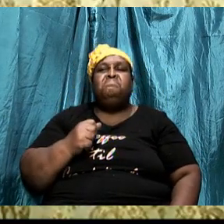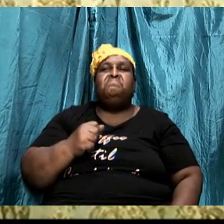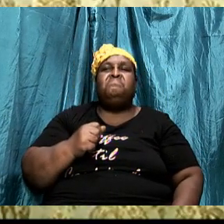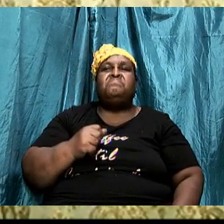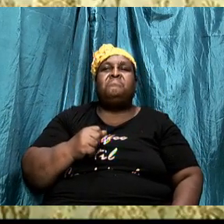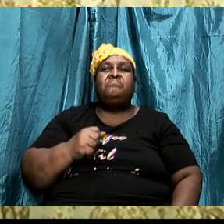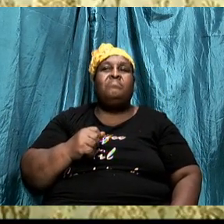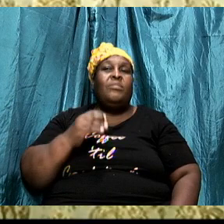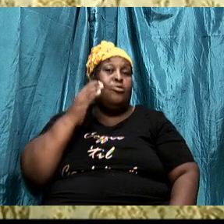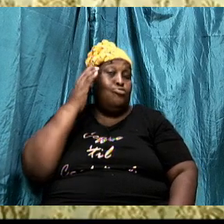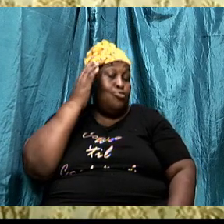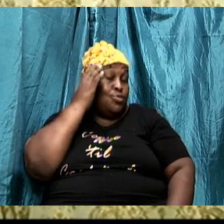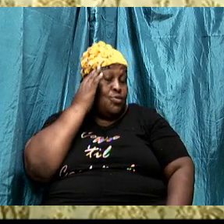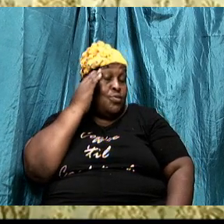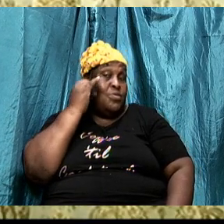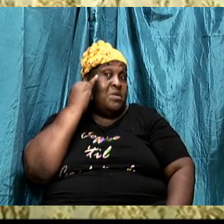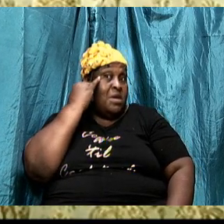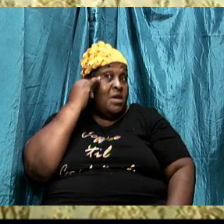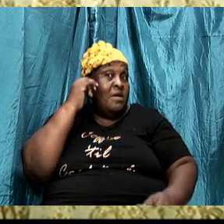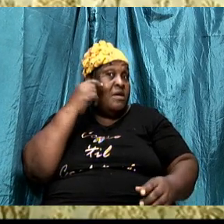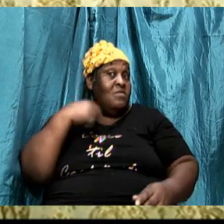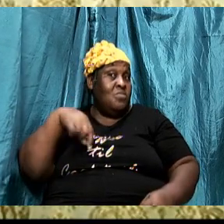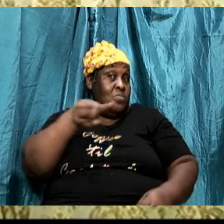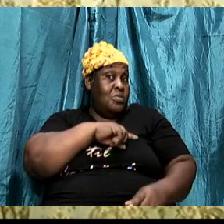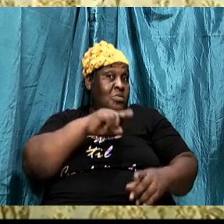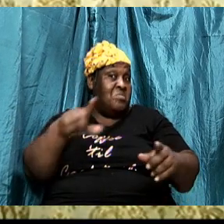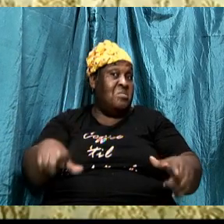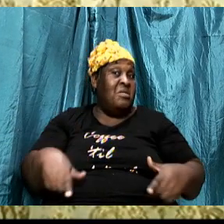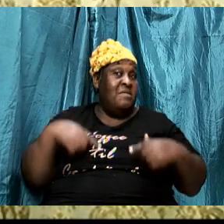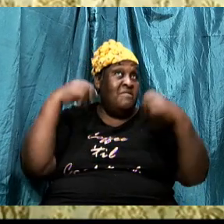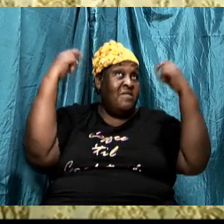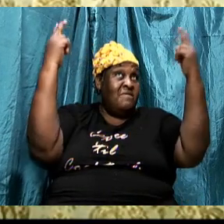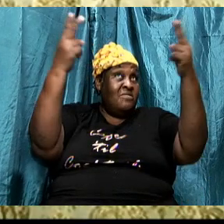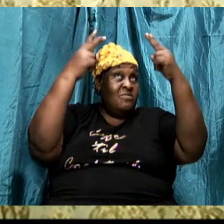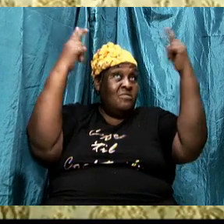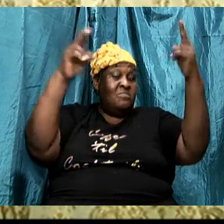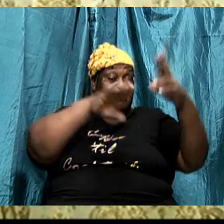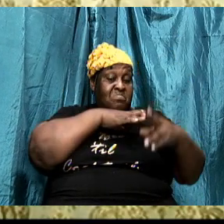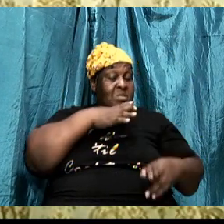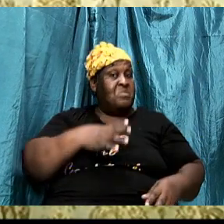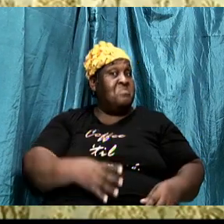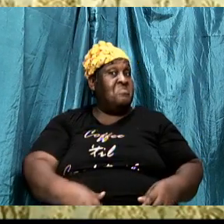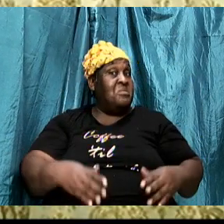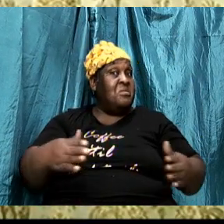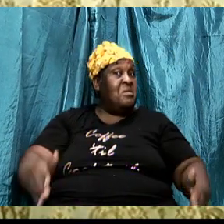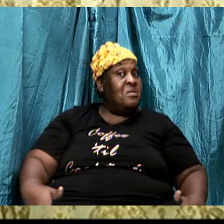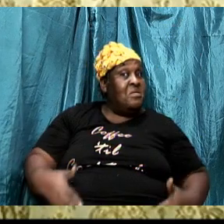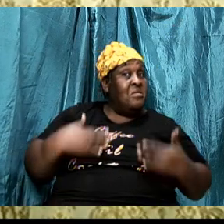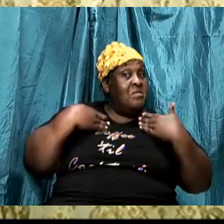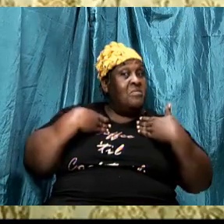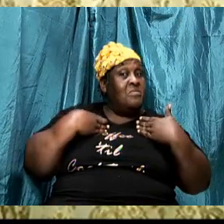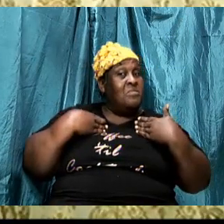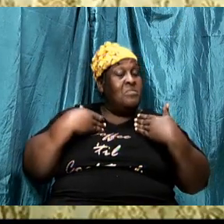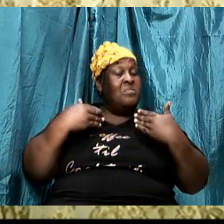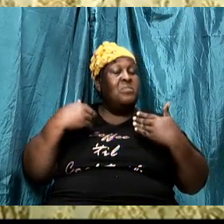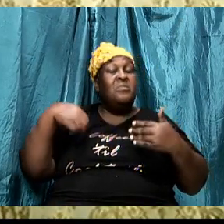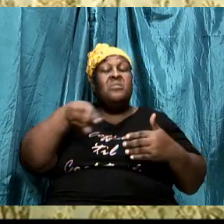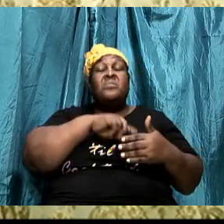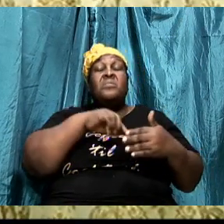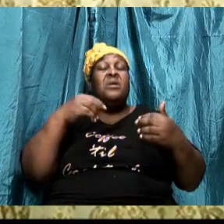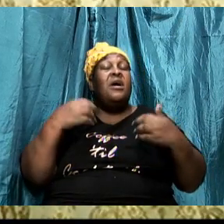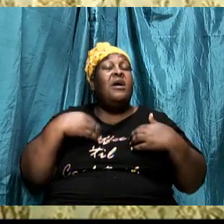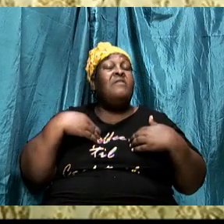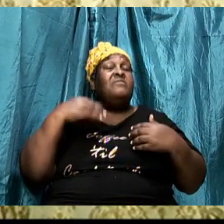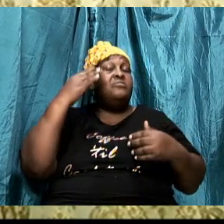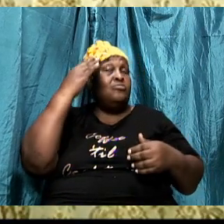You know, if we are going to live a victorious Christian life, we have got to know the enemy. We have got